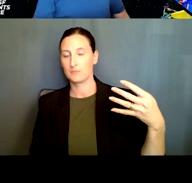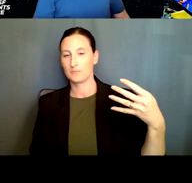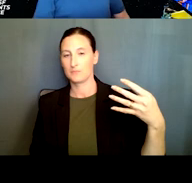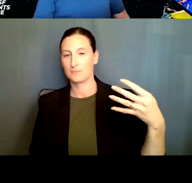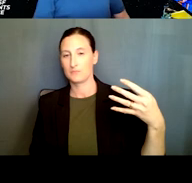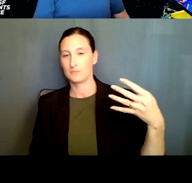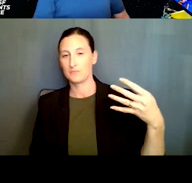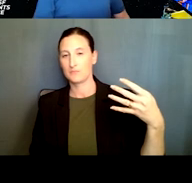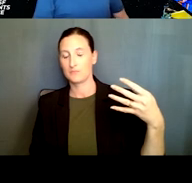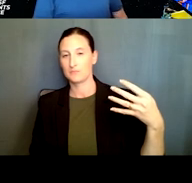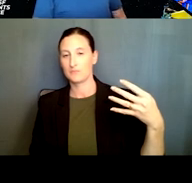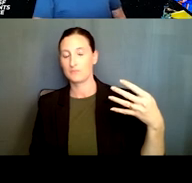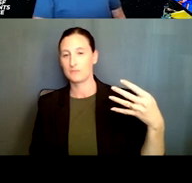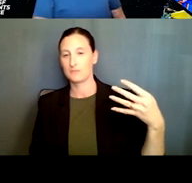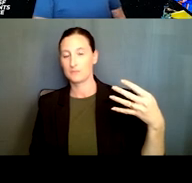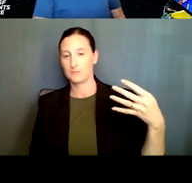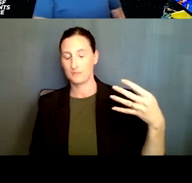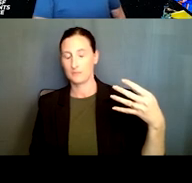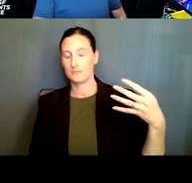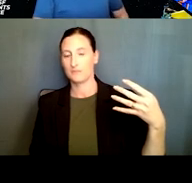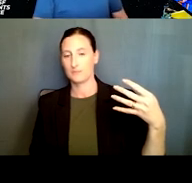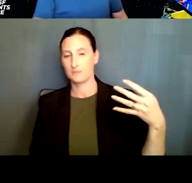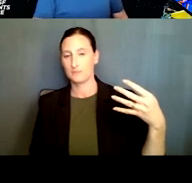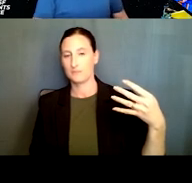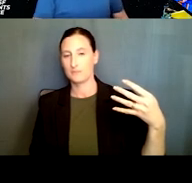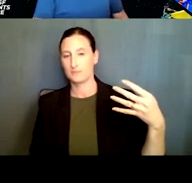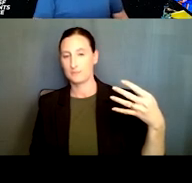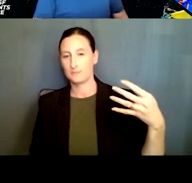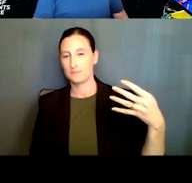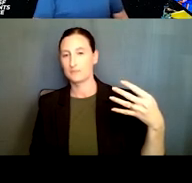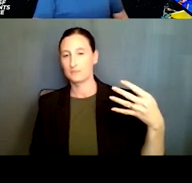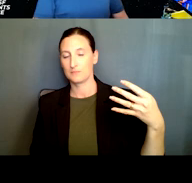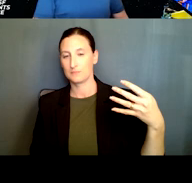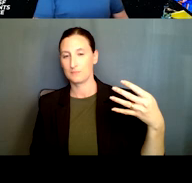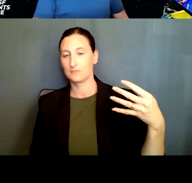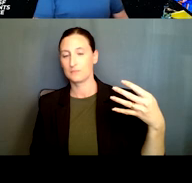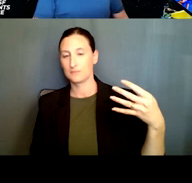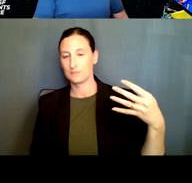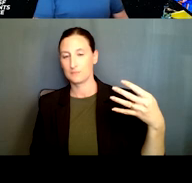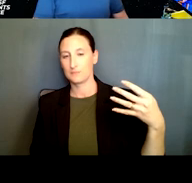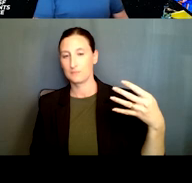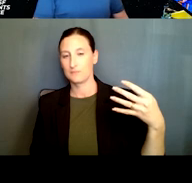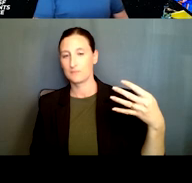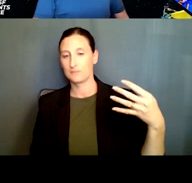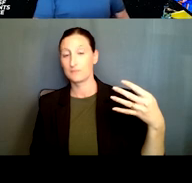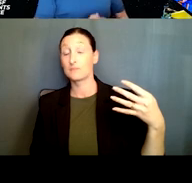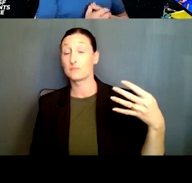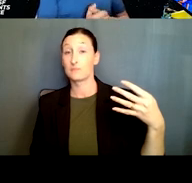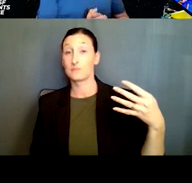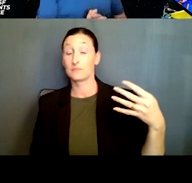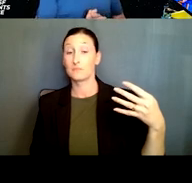foundations, communication information foundations, software and hardware foundations, and emerging technologies.